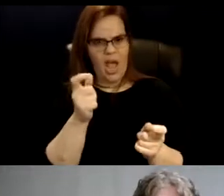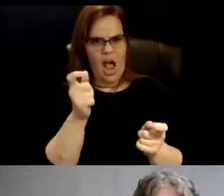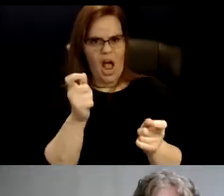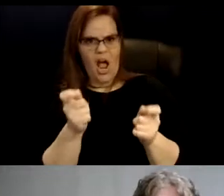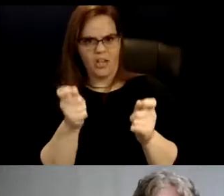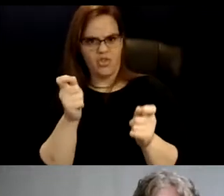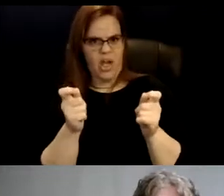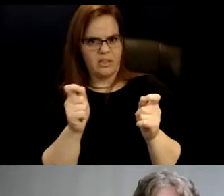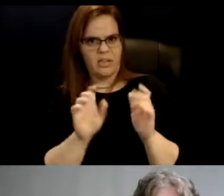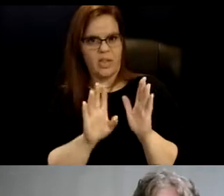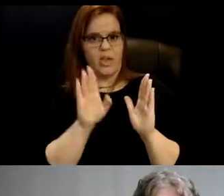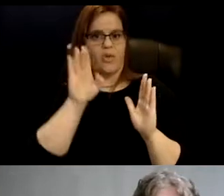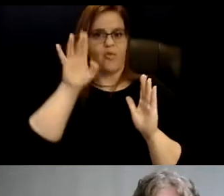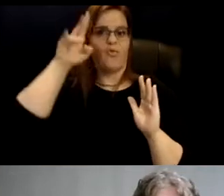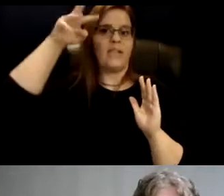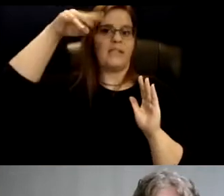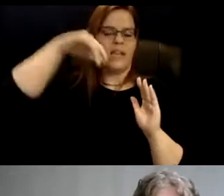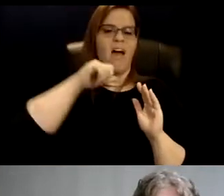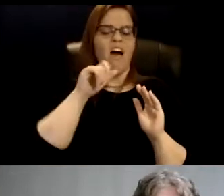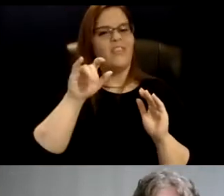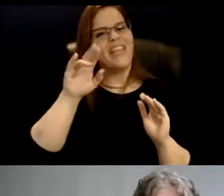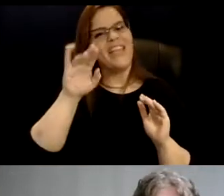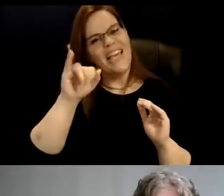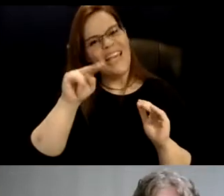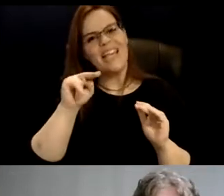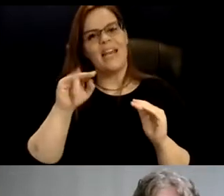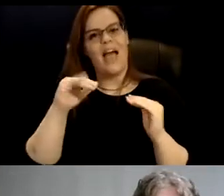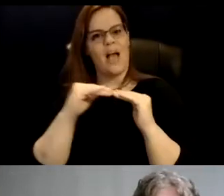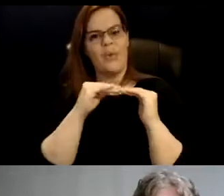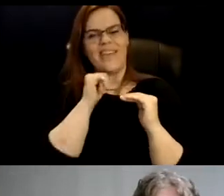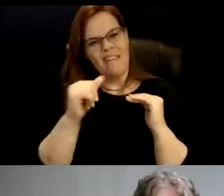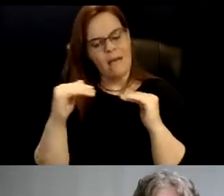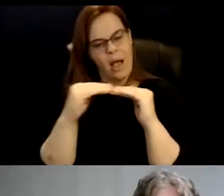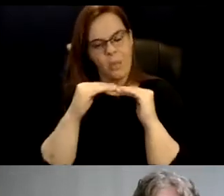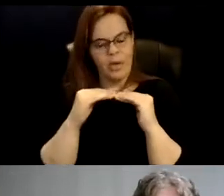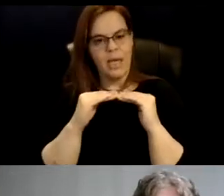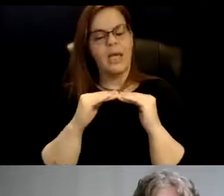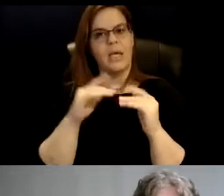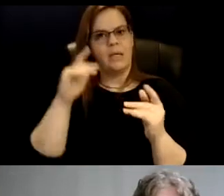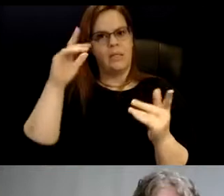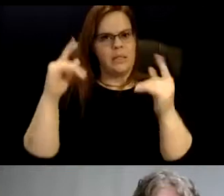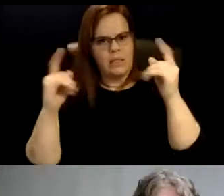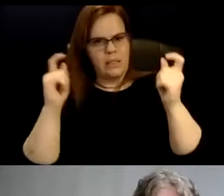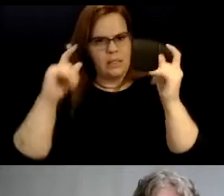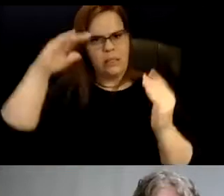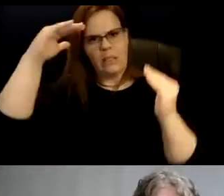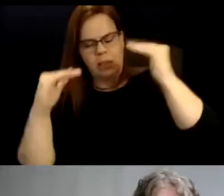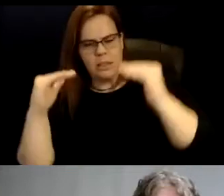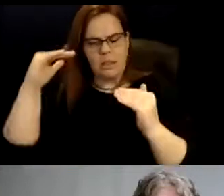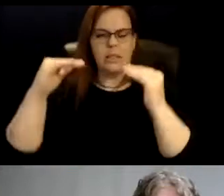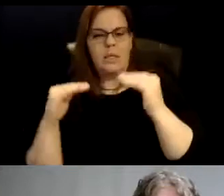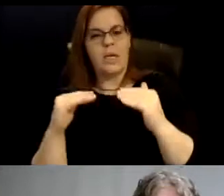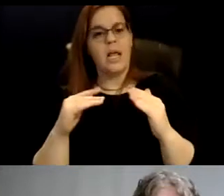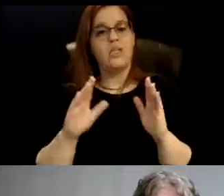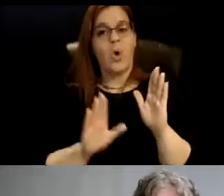tsunami, that the wave is coming and crashing onto folks. And that is where the, um, harm is happening in those crest